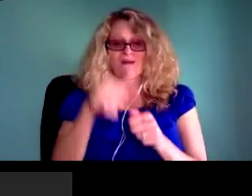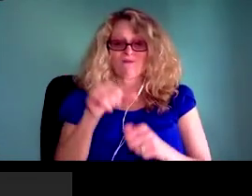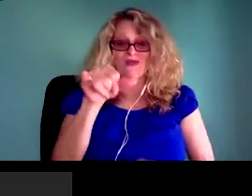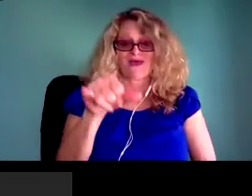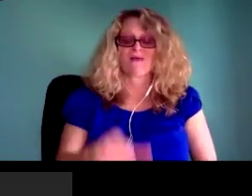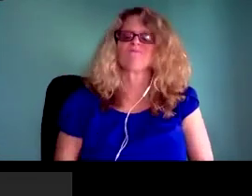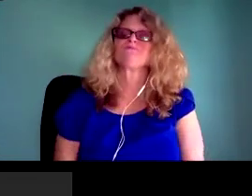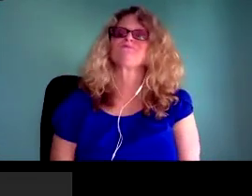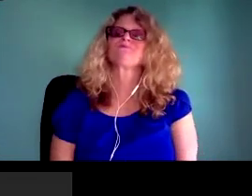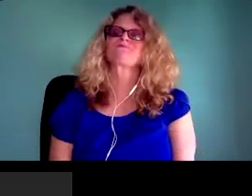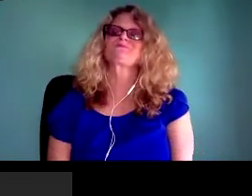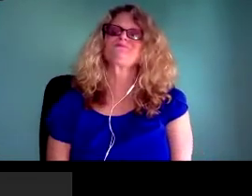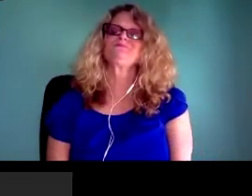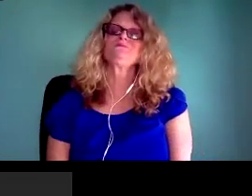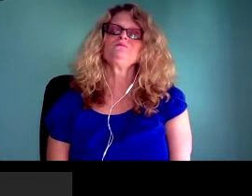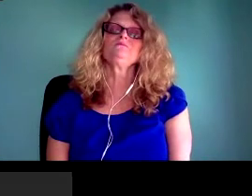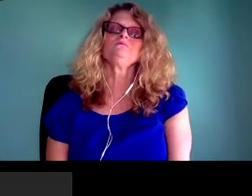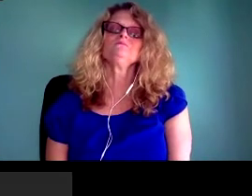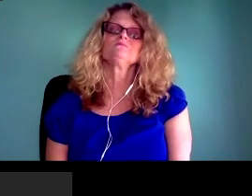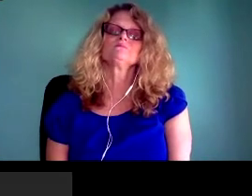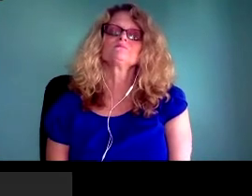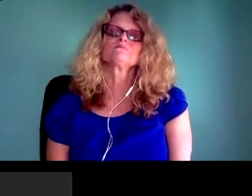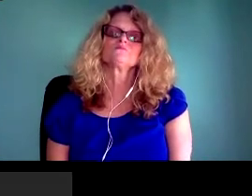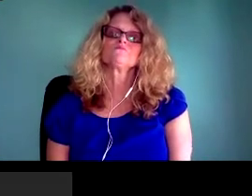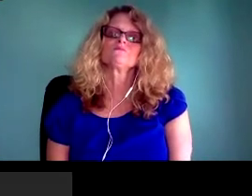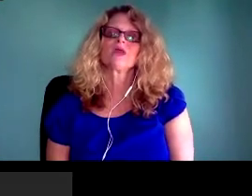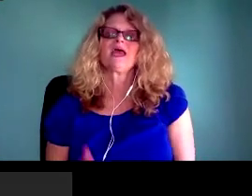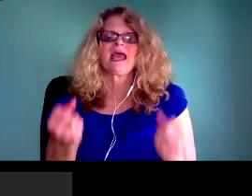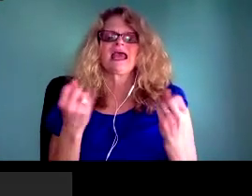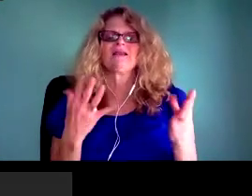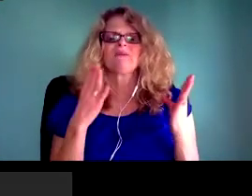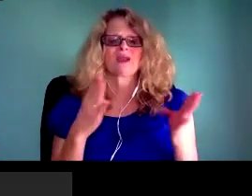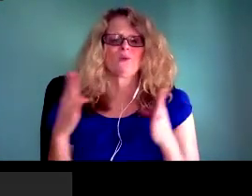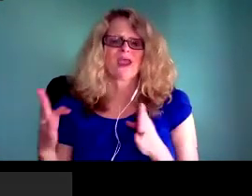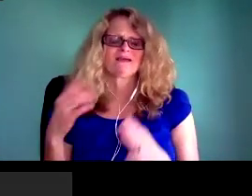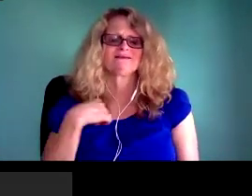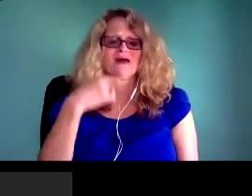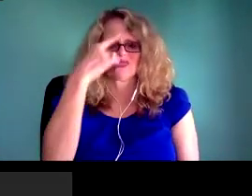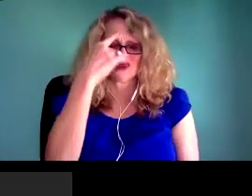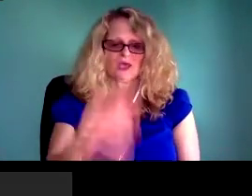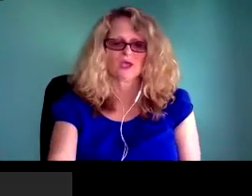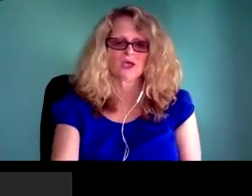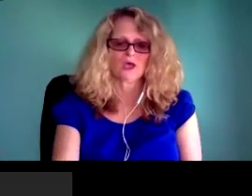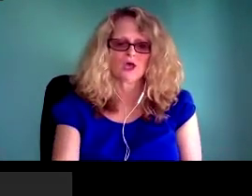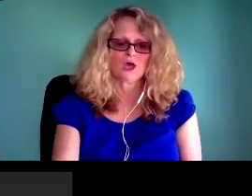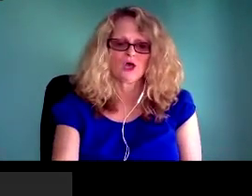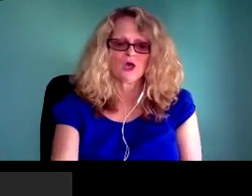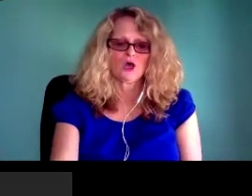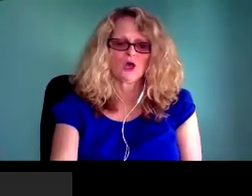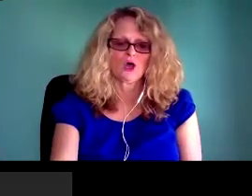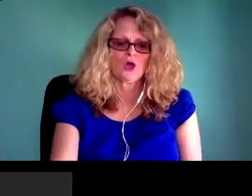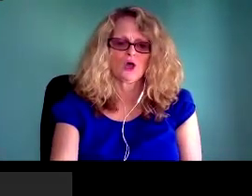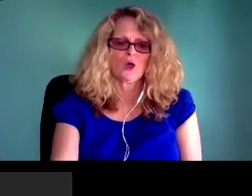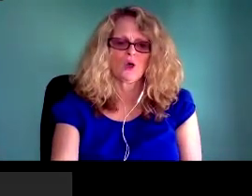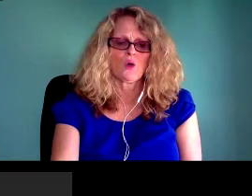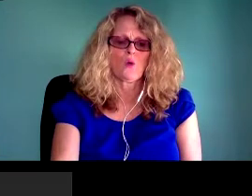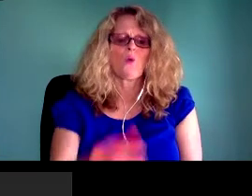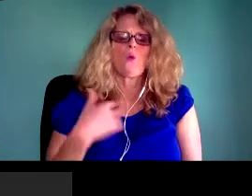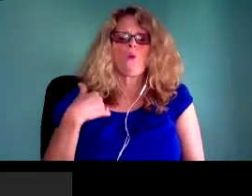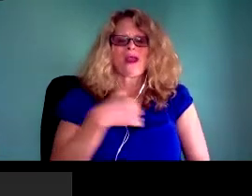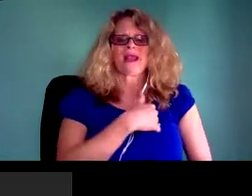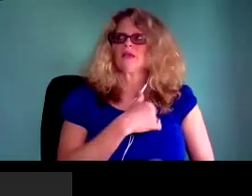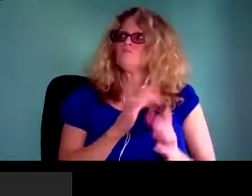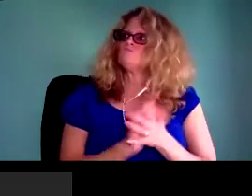cumbersome ways. And certainly the opacity of what was happening behind